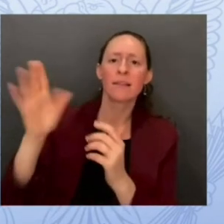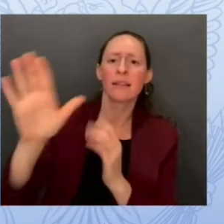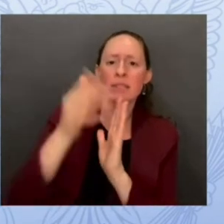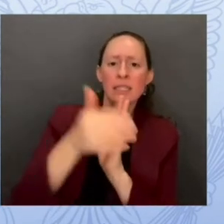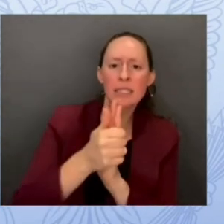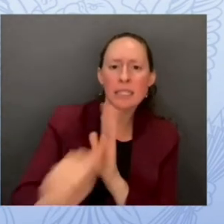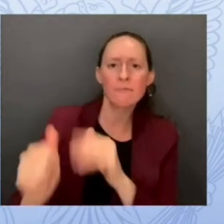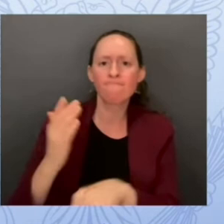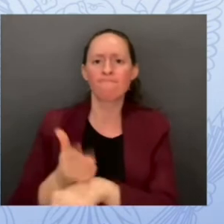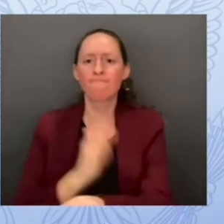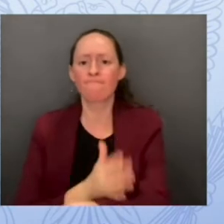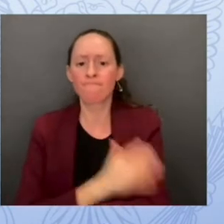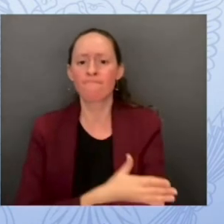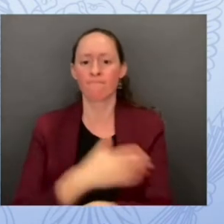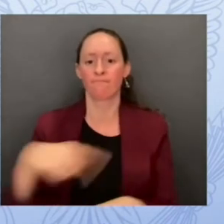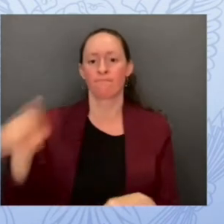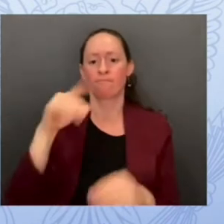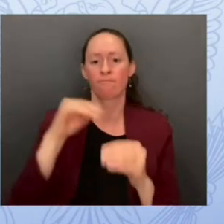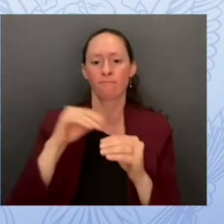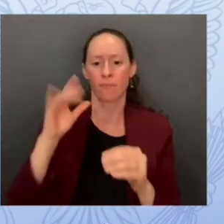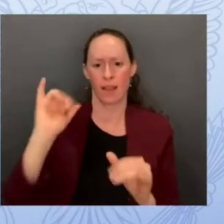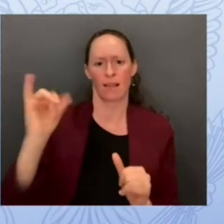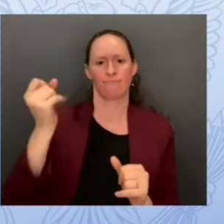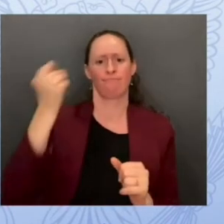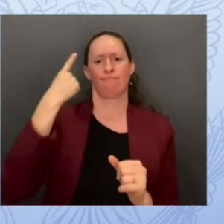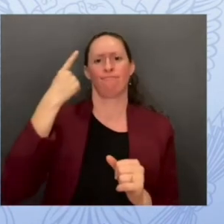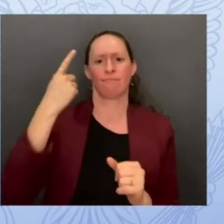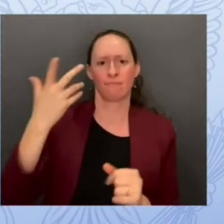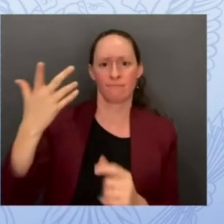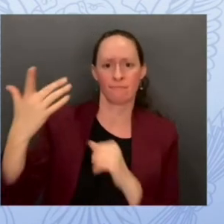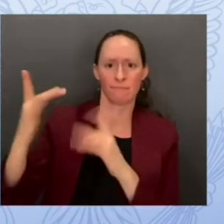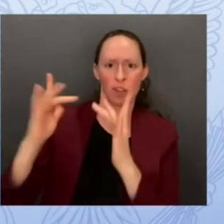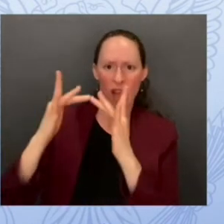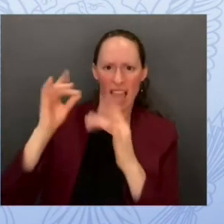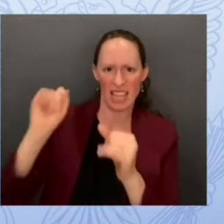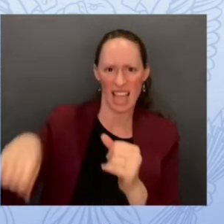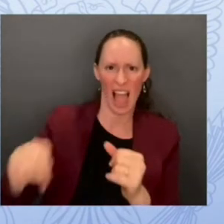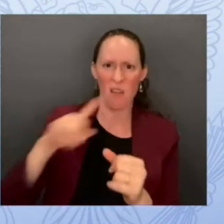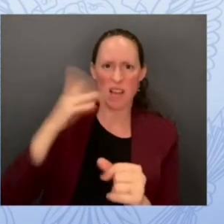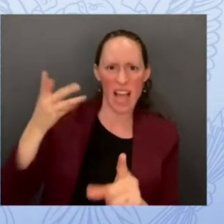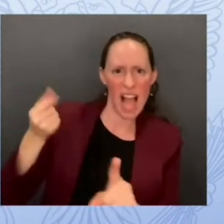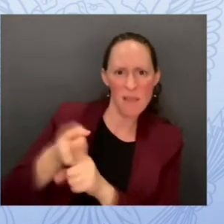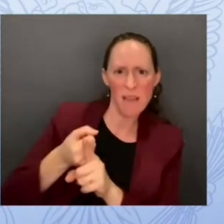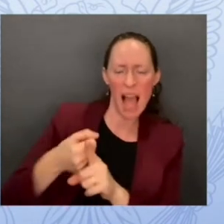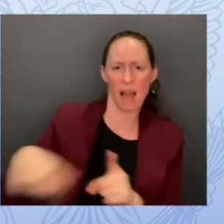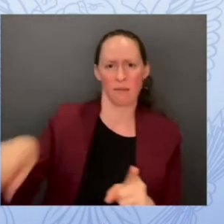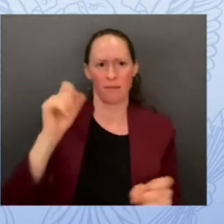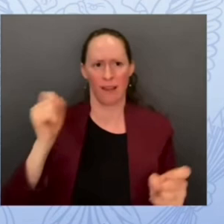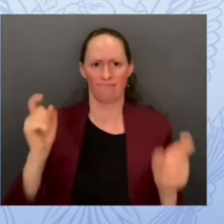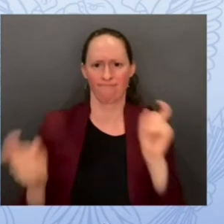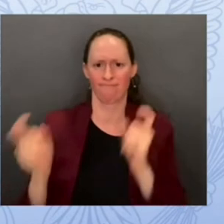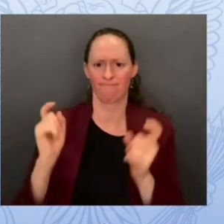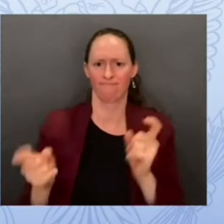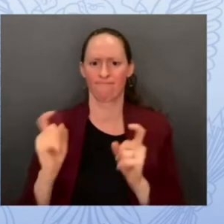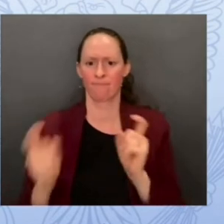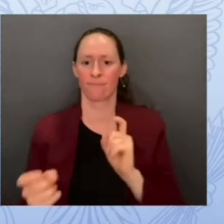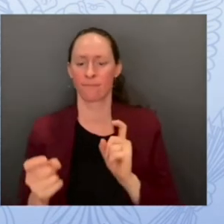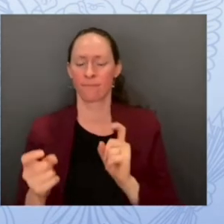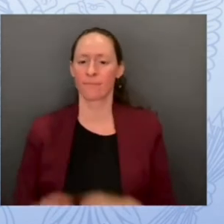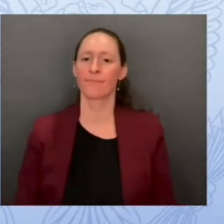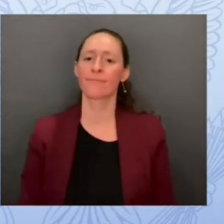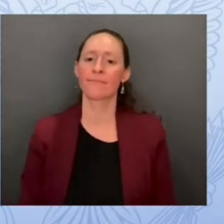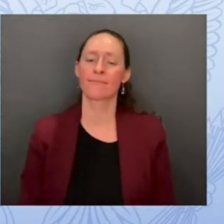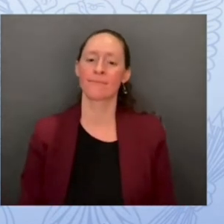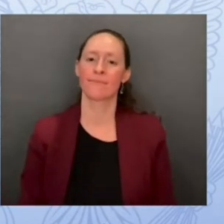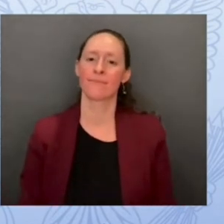impact their environment so we have to upskill and reskill those resources we will offer the during so we hear about during